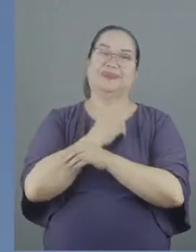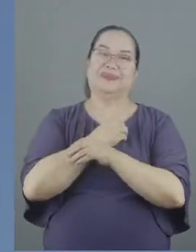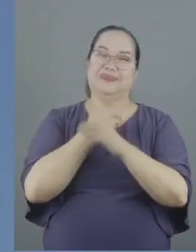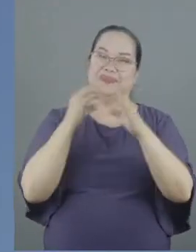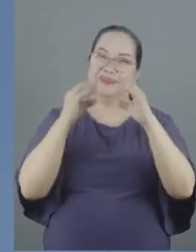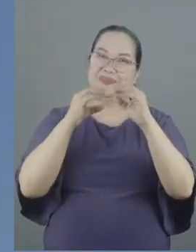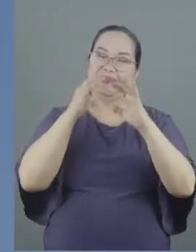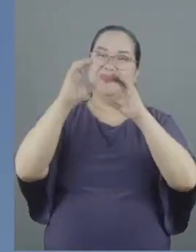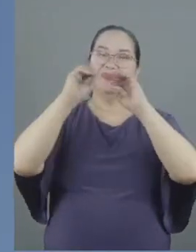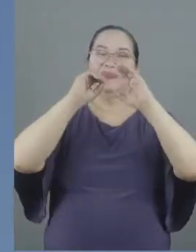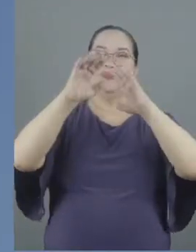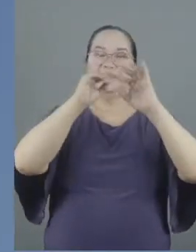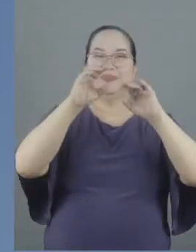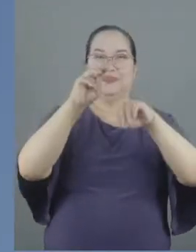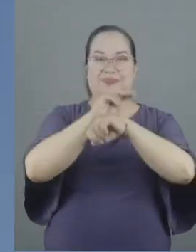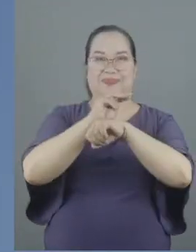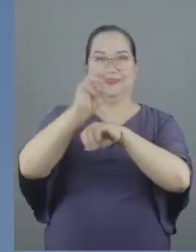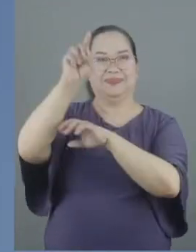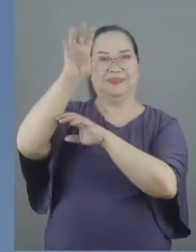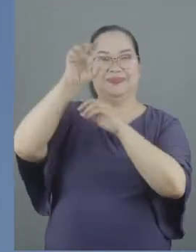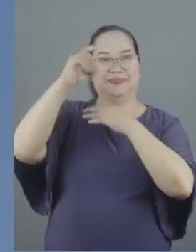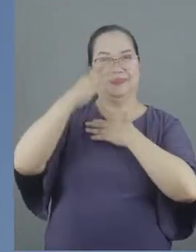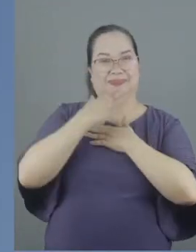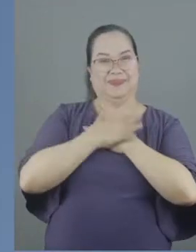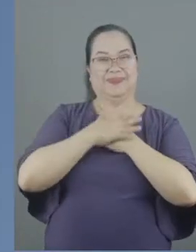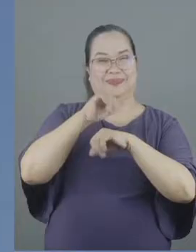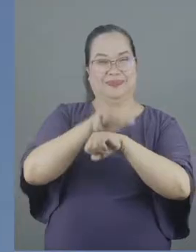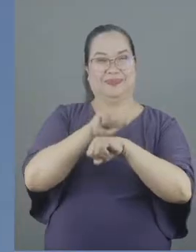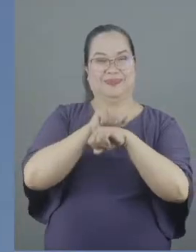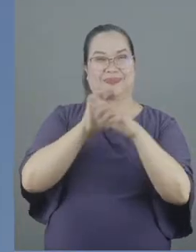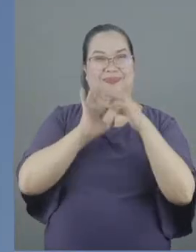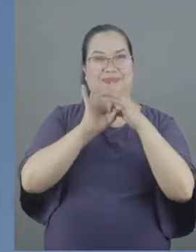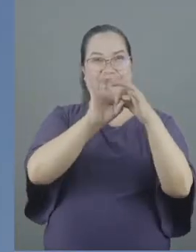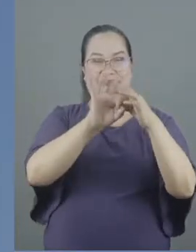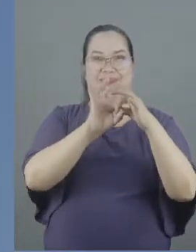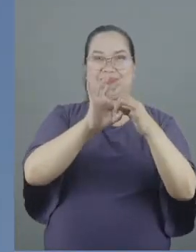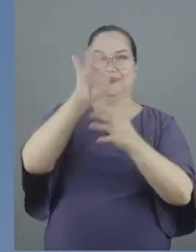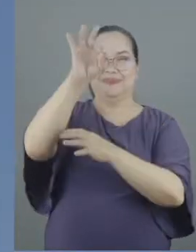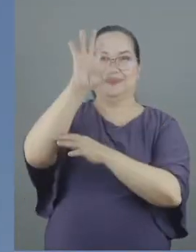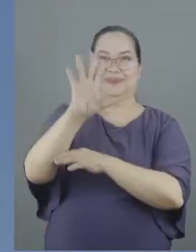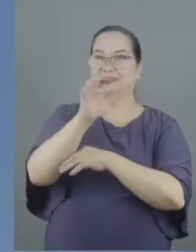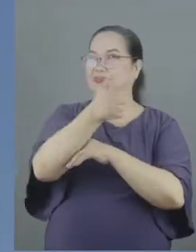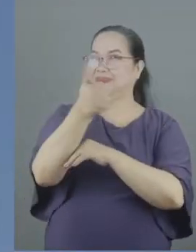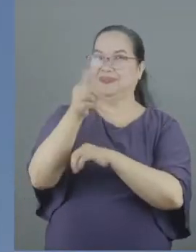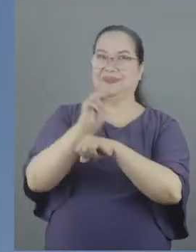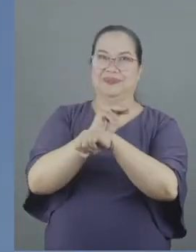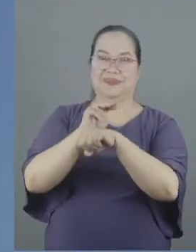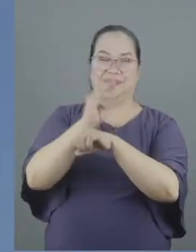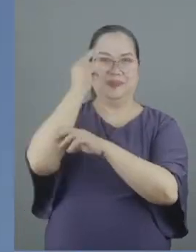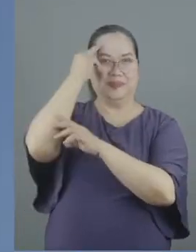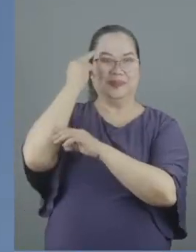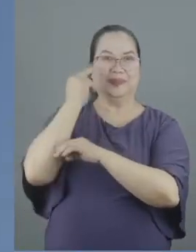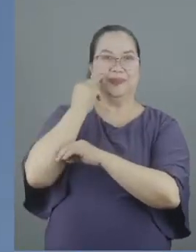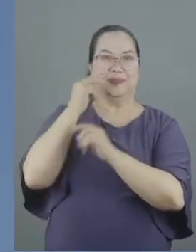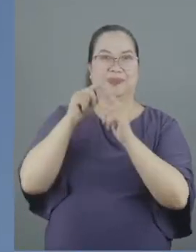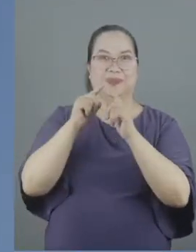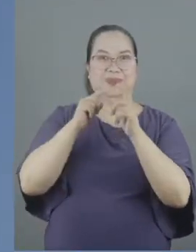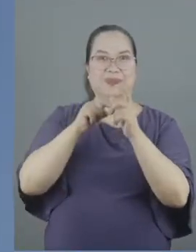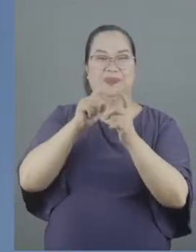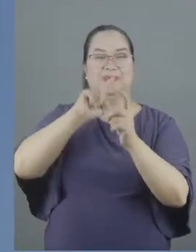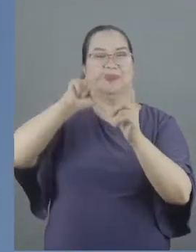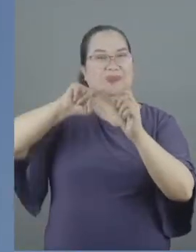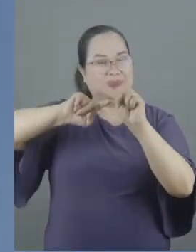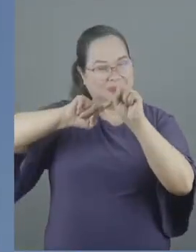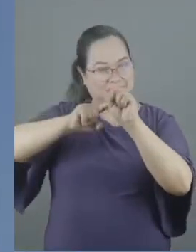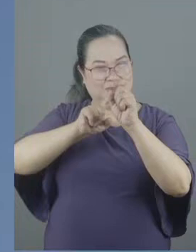ministry. By God's grace, I've been working alongside our pastors and other ministry heads to pivot during this